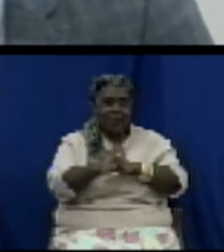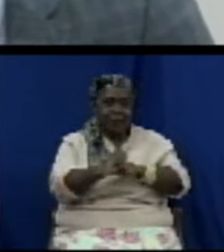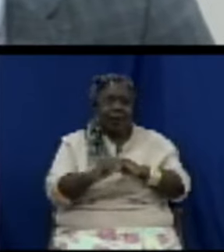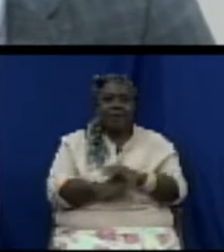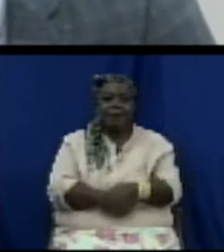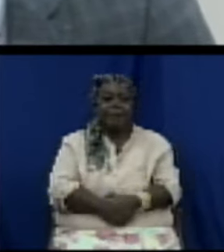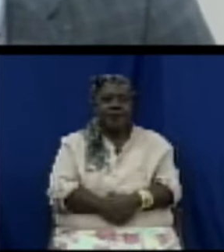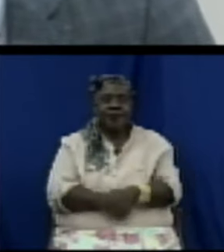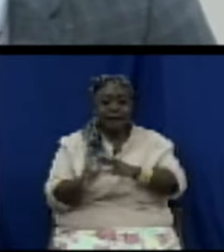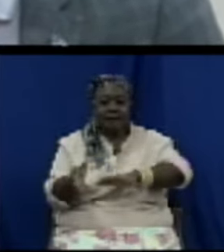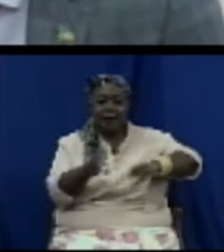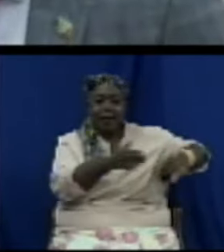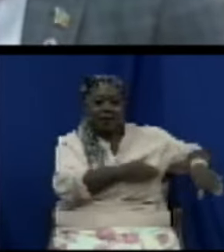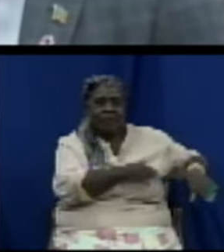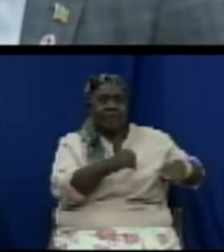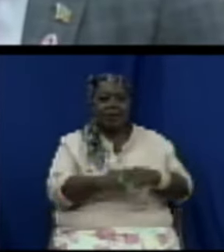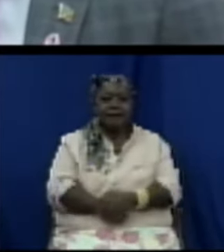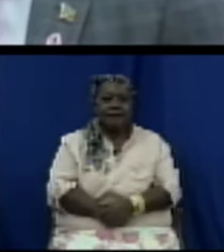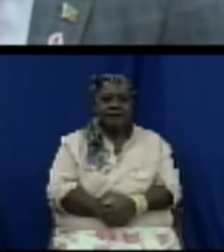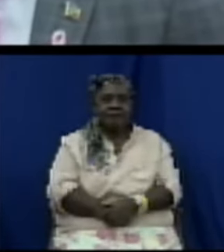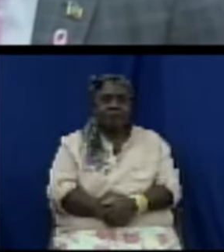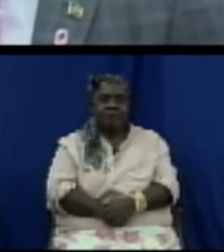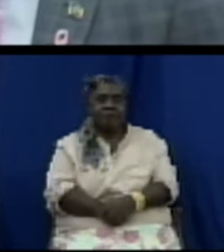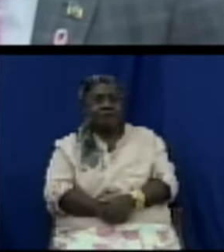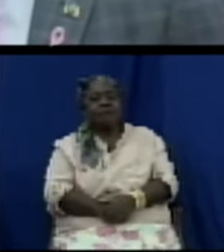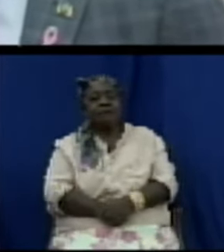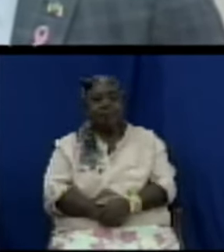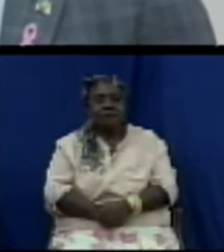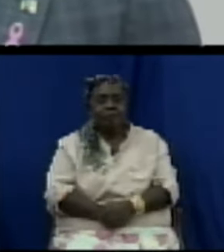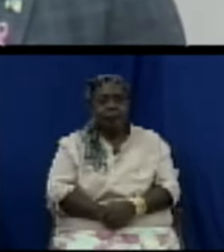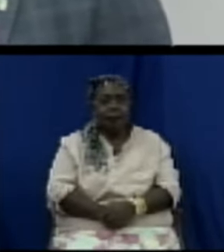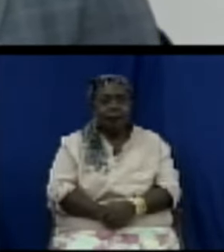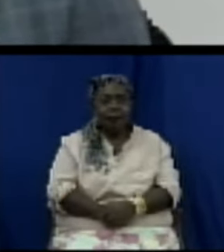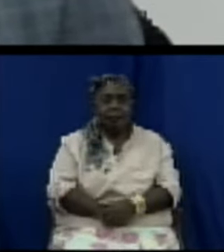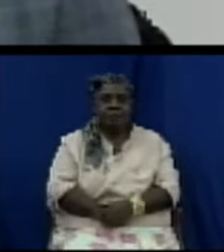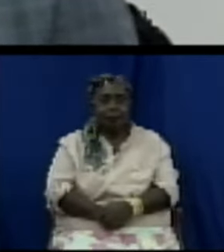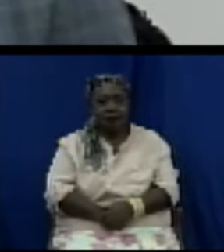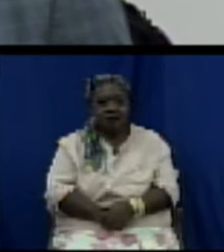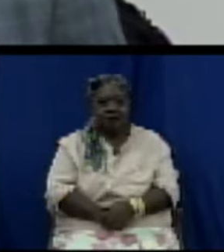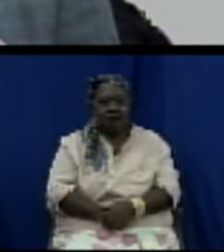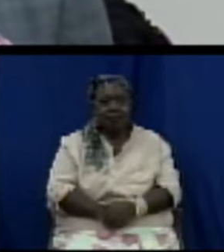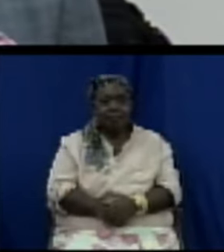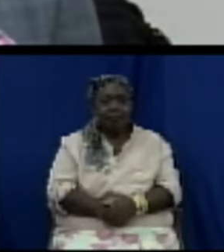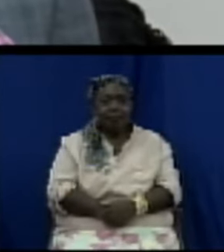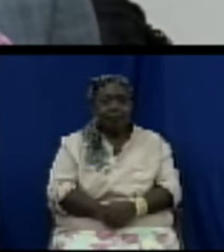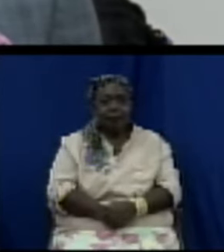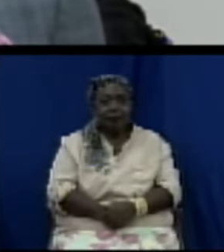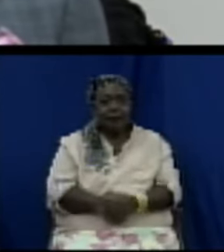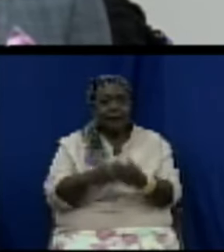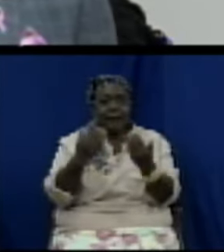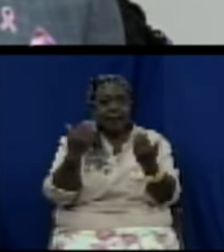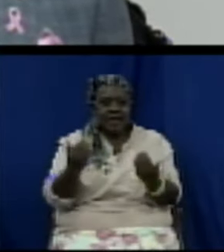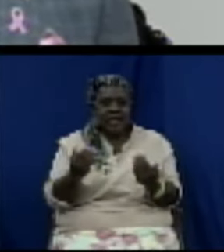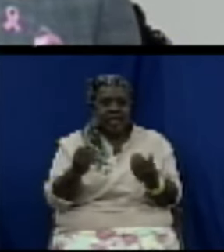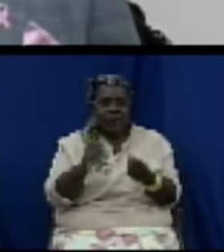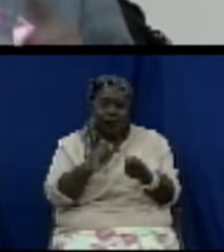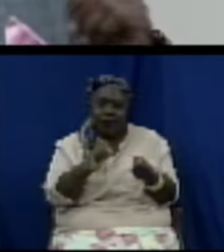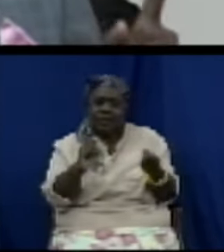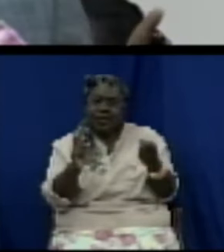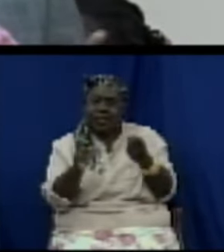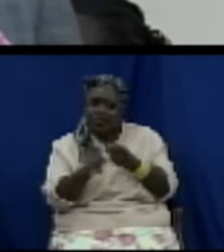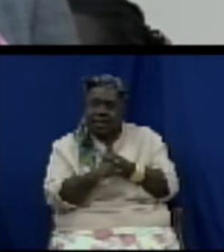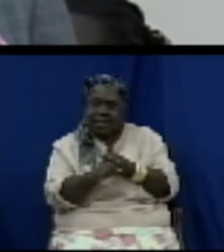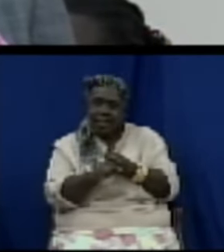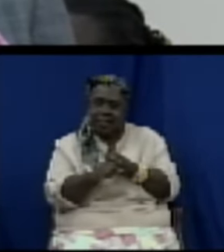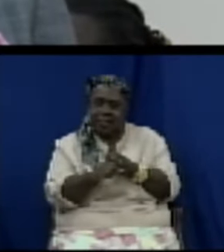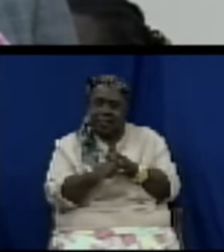also want to say that if you look today we amended the order paper and we took that one out because